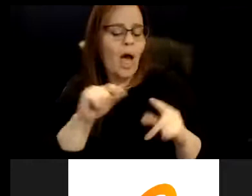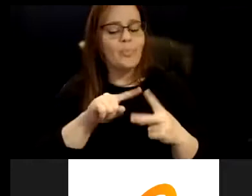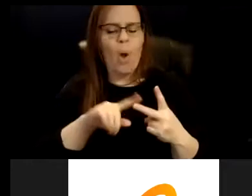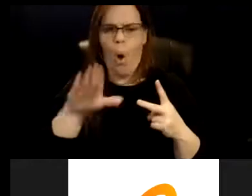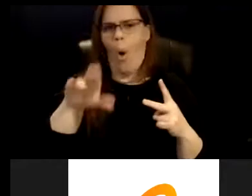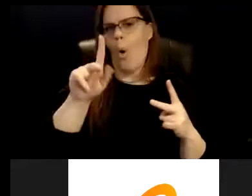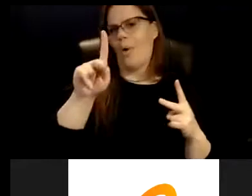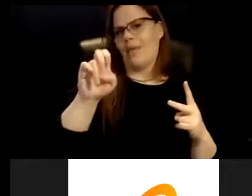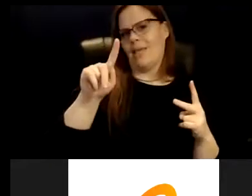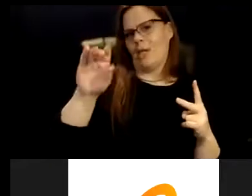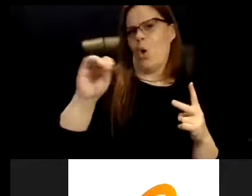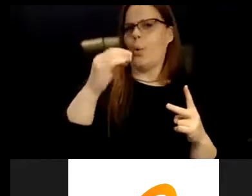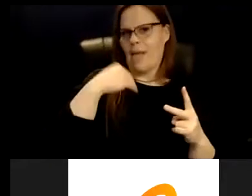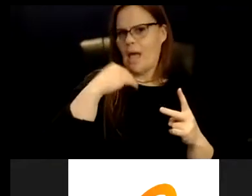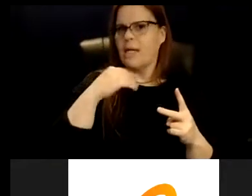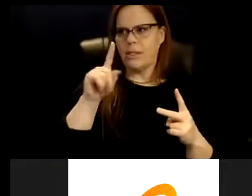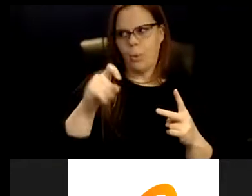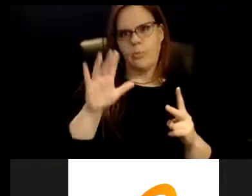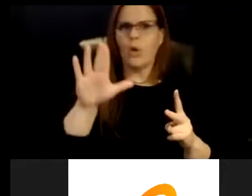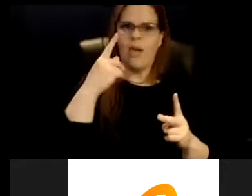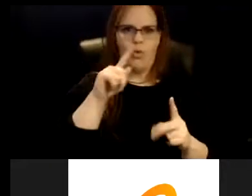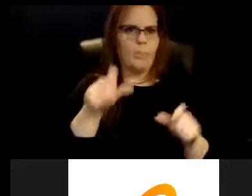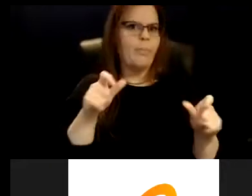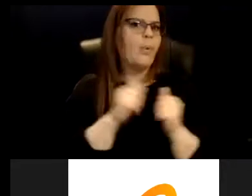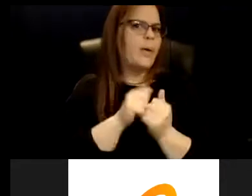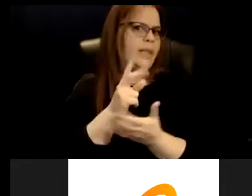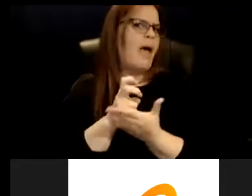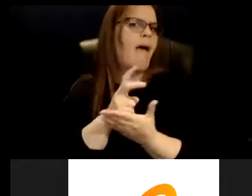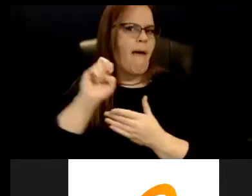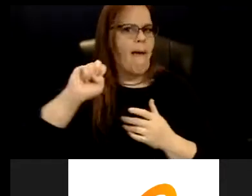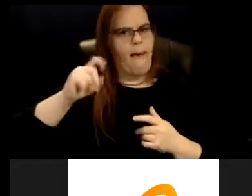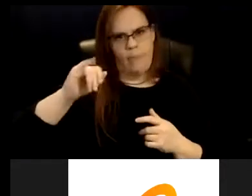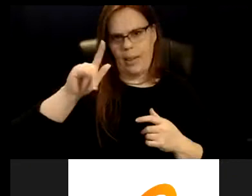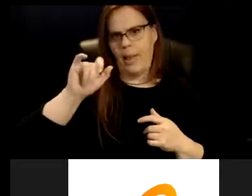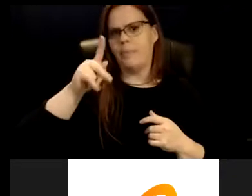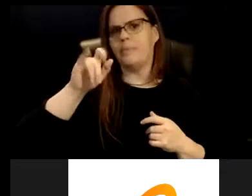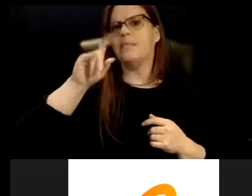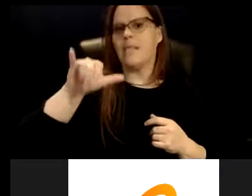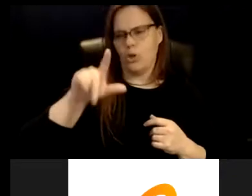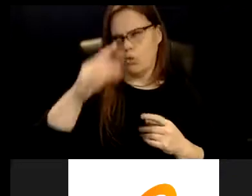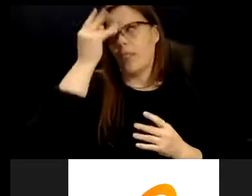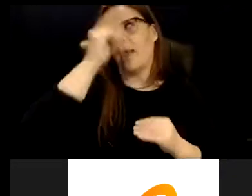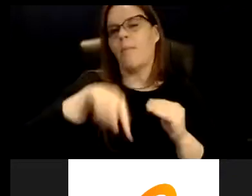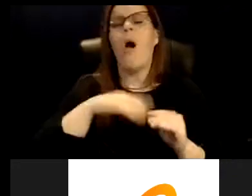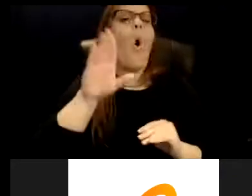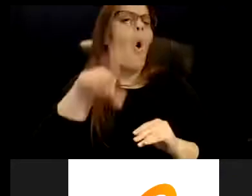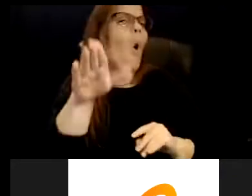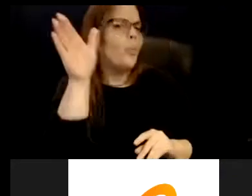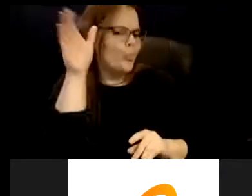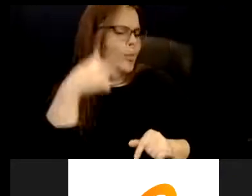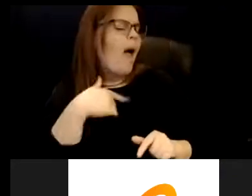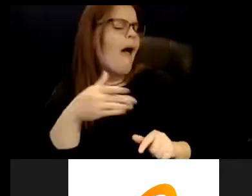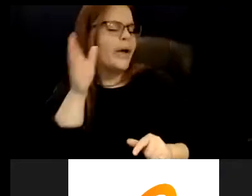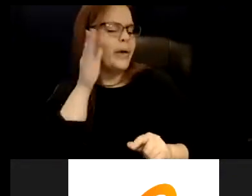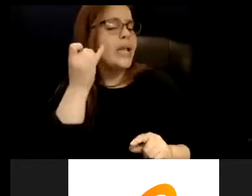really great for people with epilepsy, you think about it. And you know, I heard that if you just